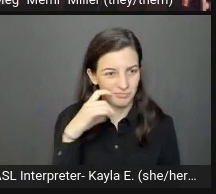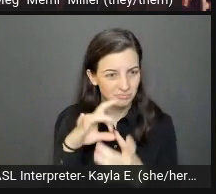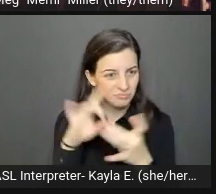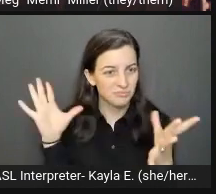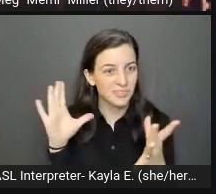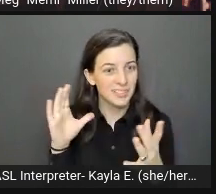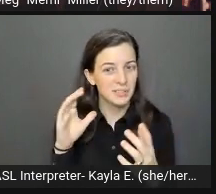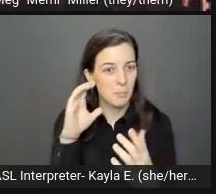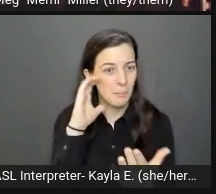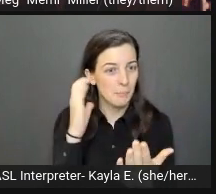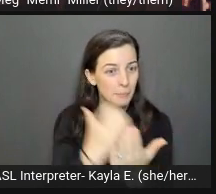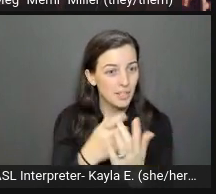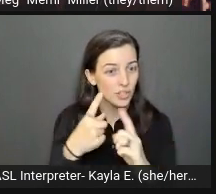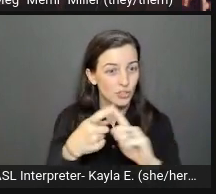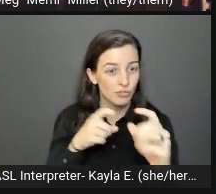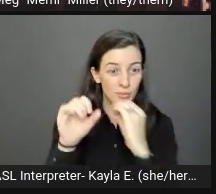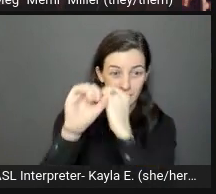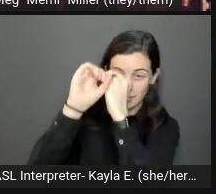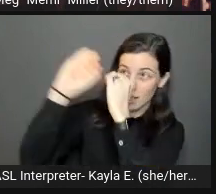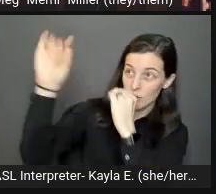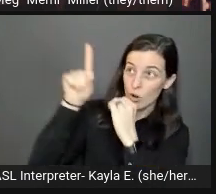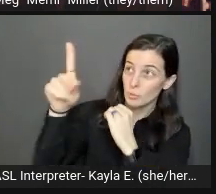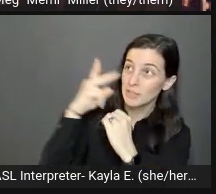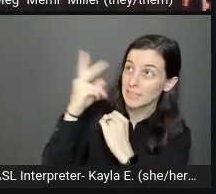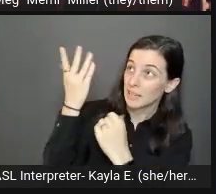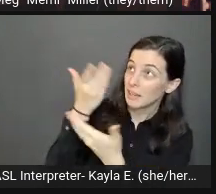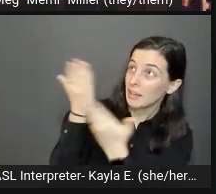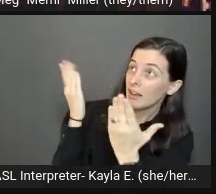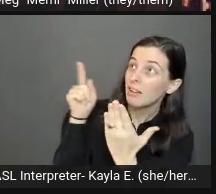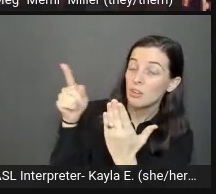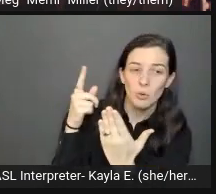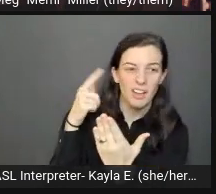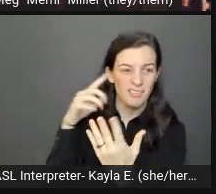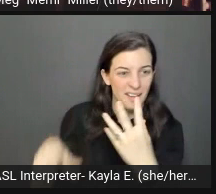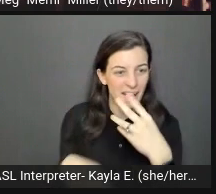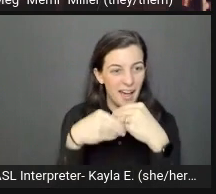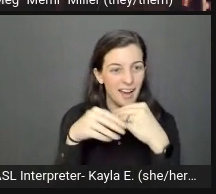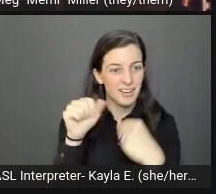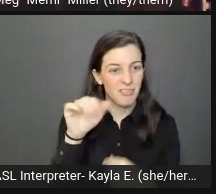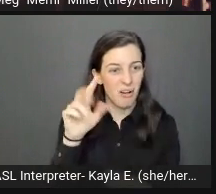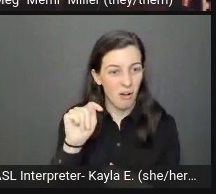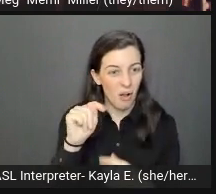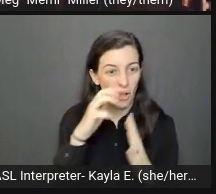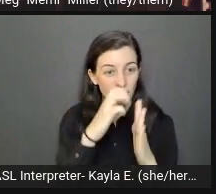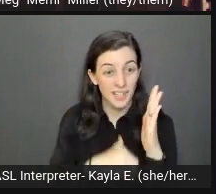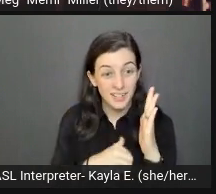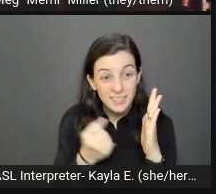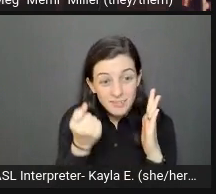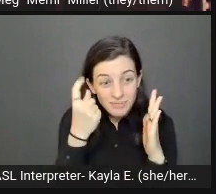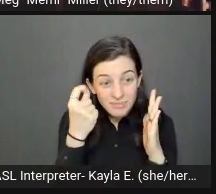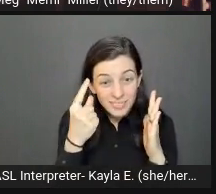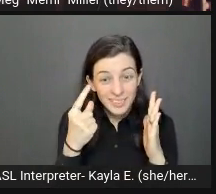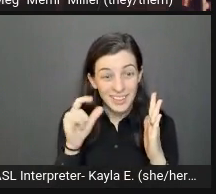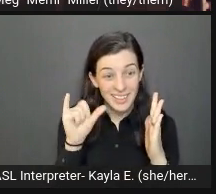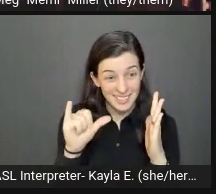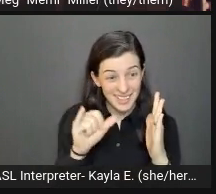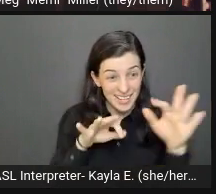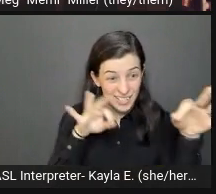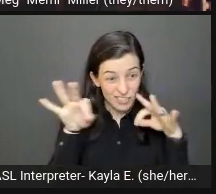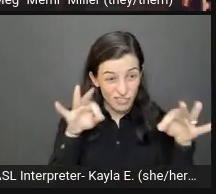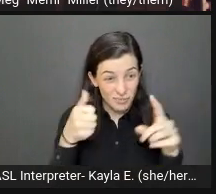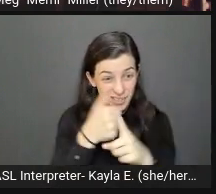Telescope. They've diligently been adding alt text to each photo, and their character counts average 500 to 700 characters.